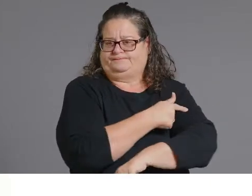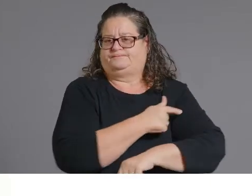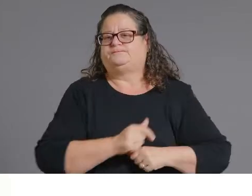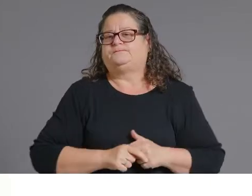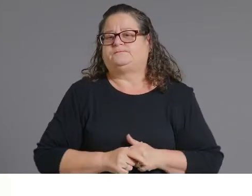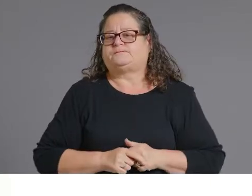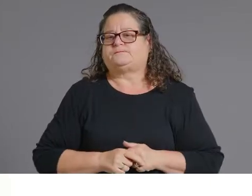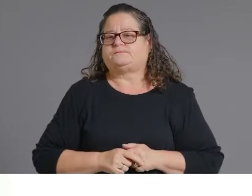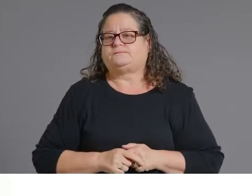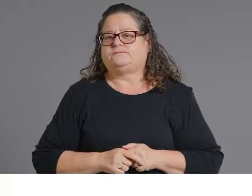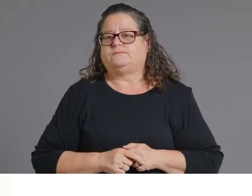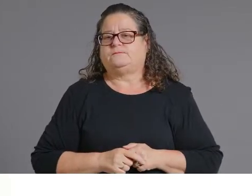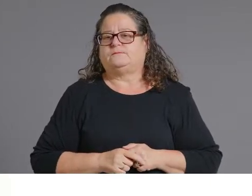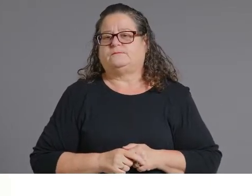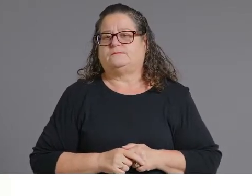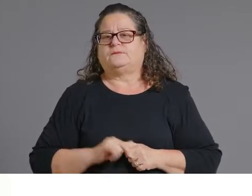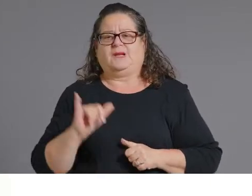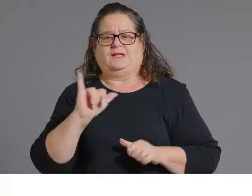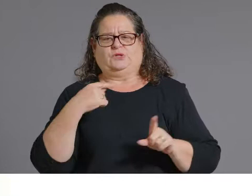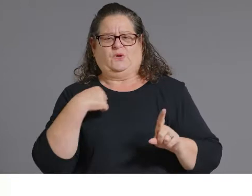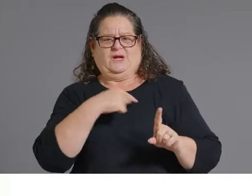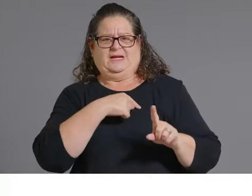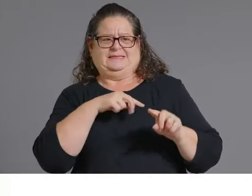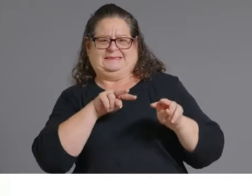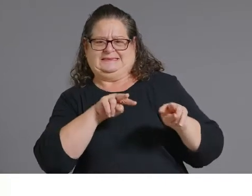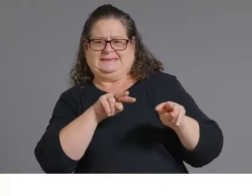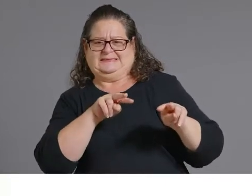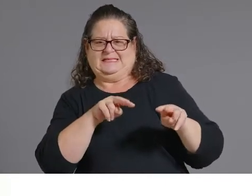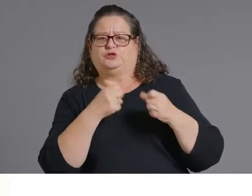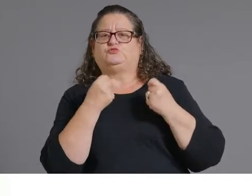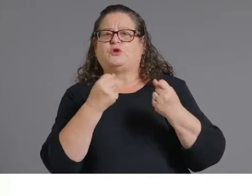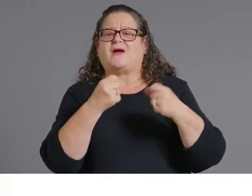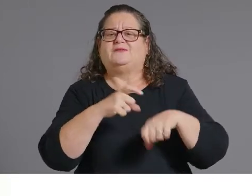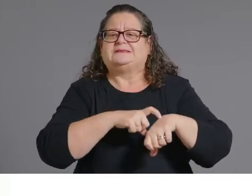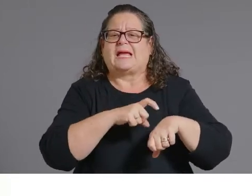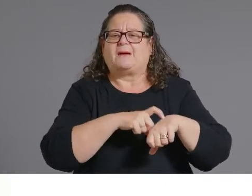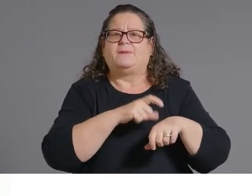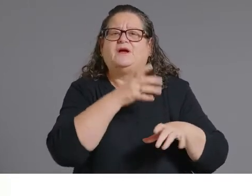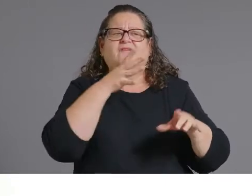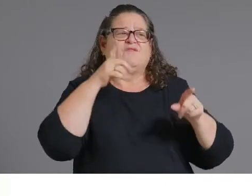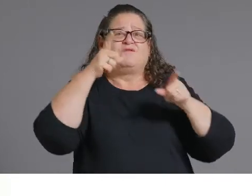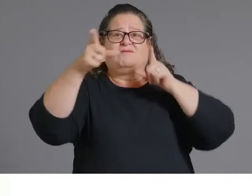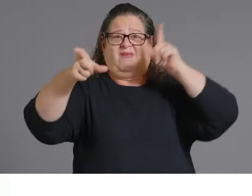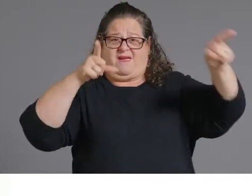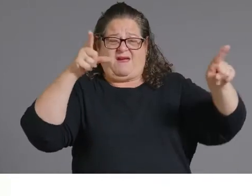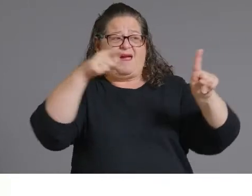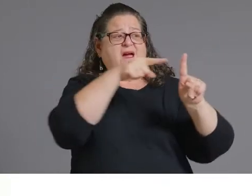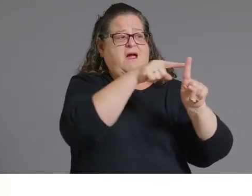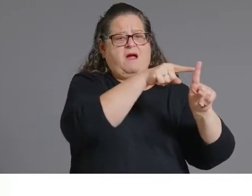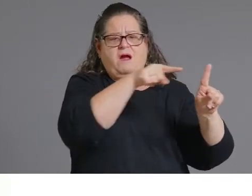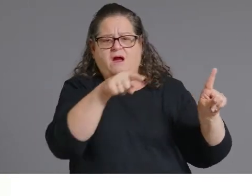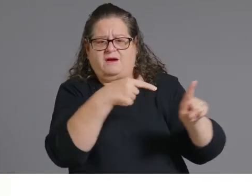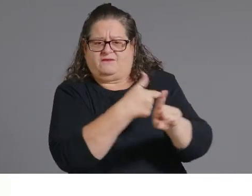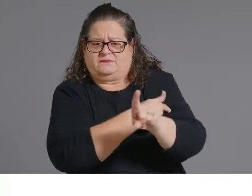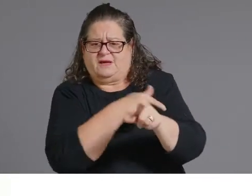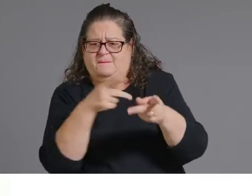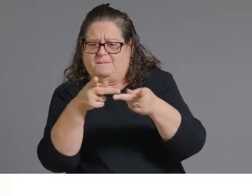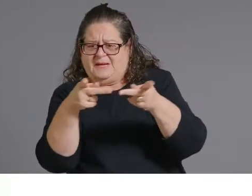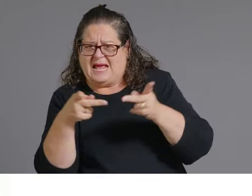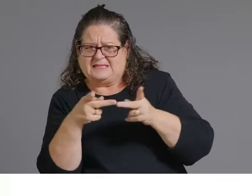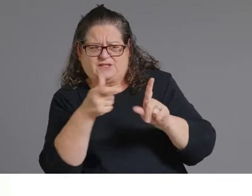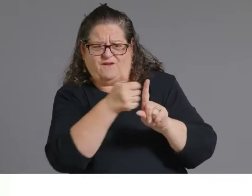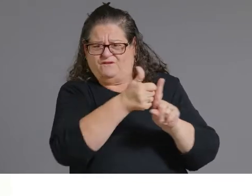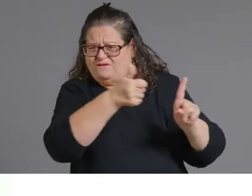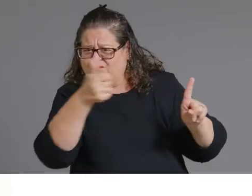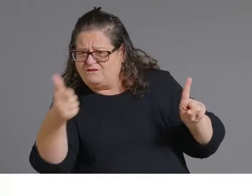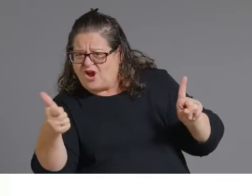rural rural and urban areas in Arizona to look to see if there are places where we need to to go farther into the community to